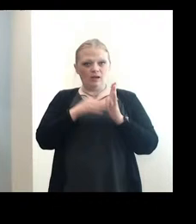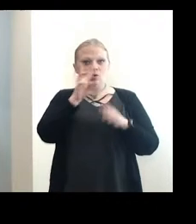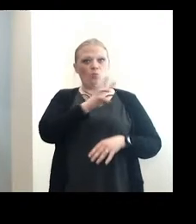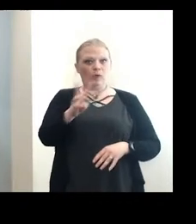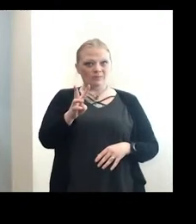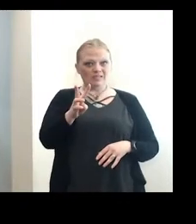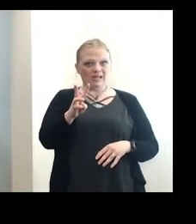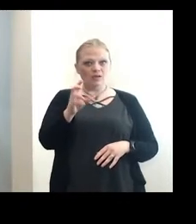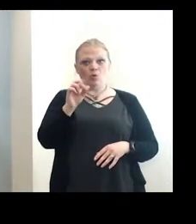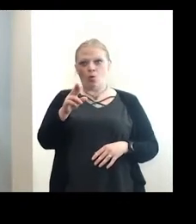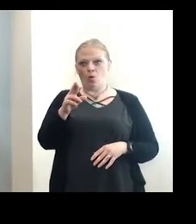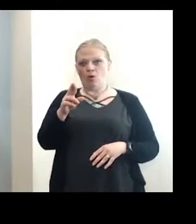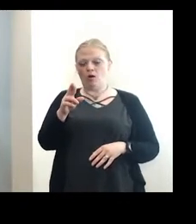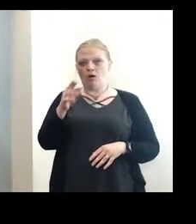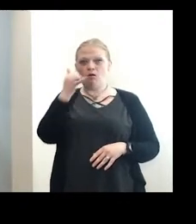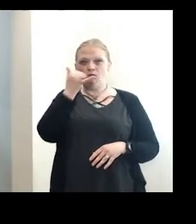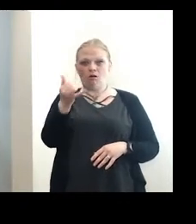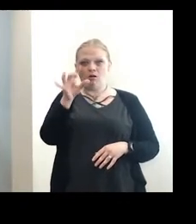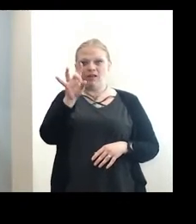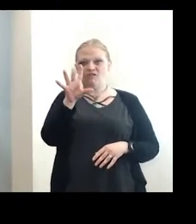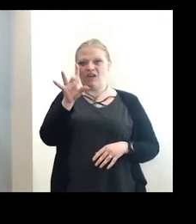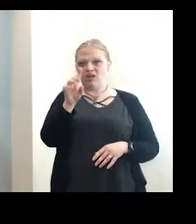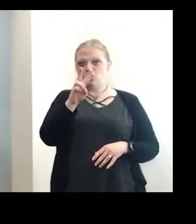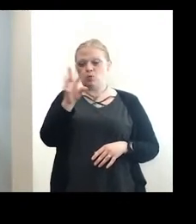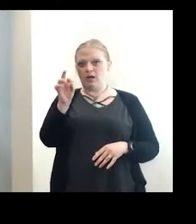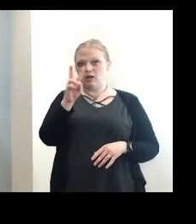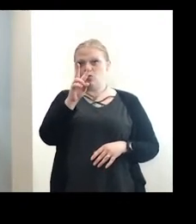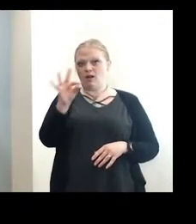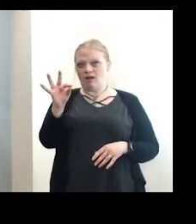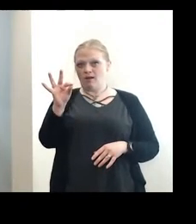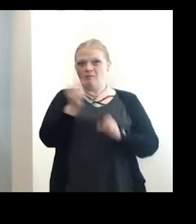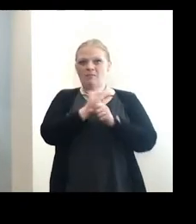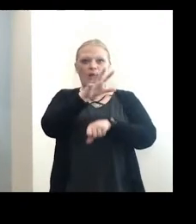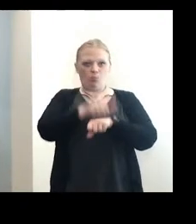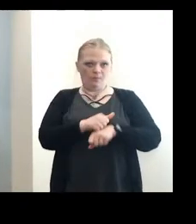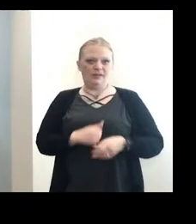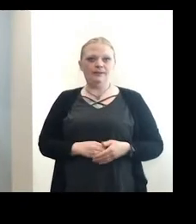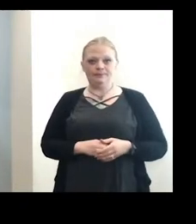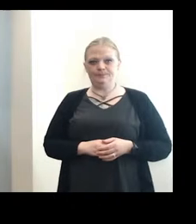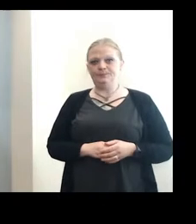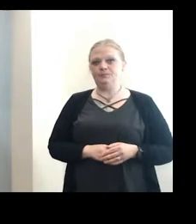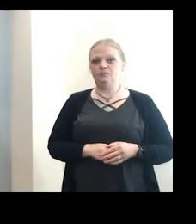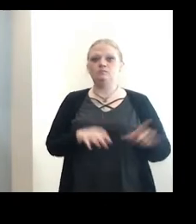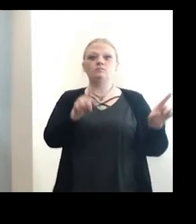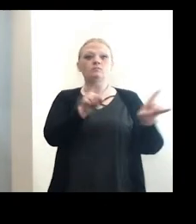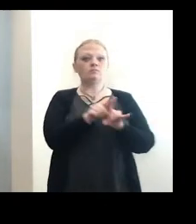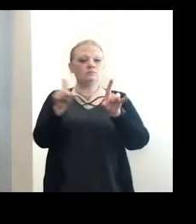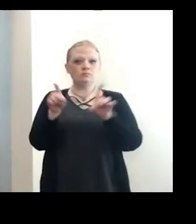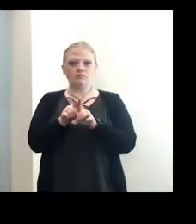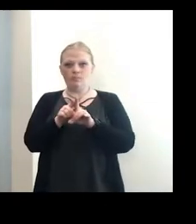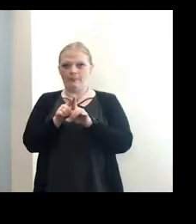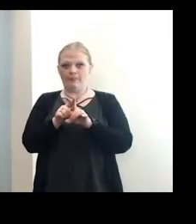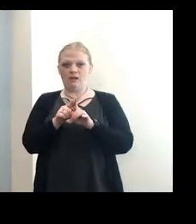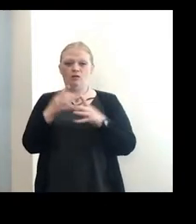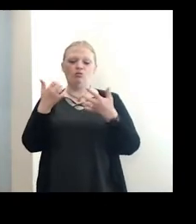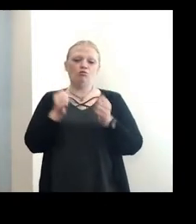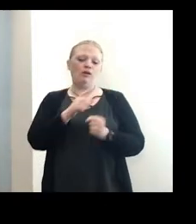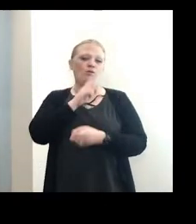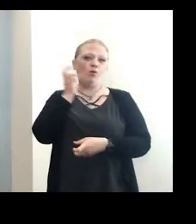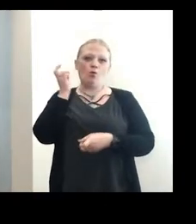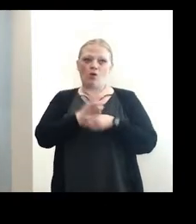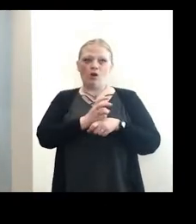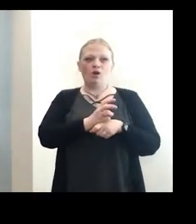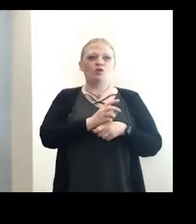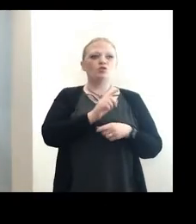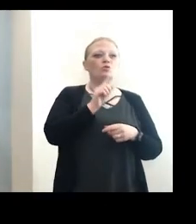on our website or call our hotline at 858-2929. And then also, we're trying so hard to get to those communities